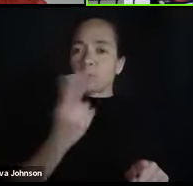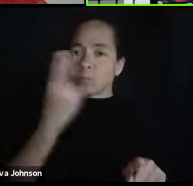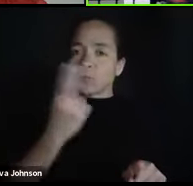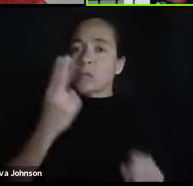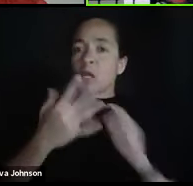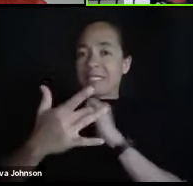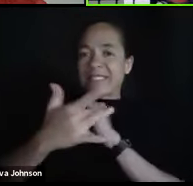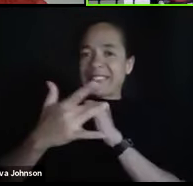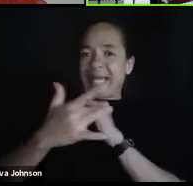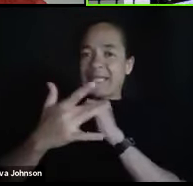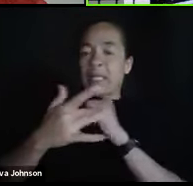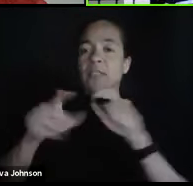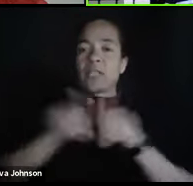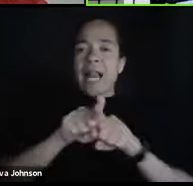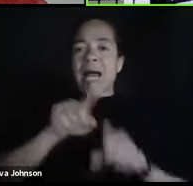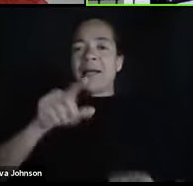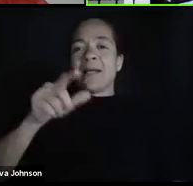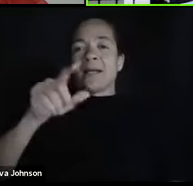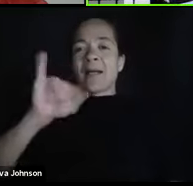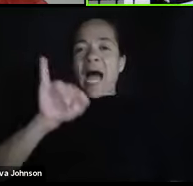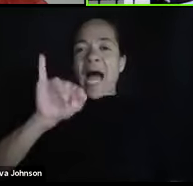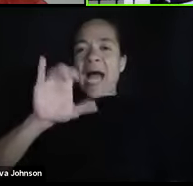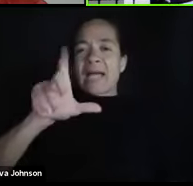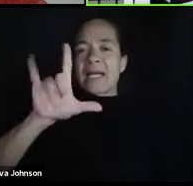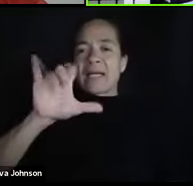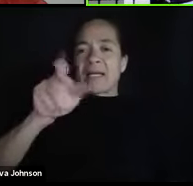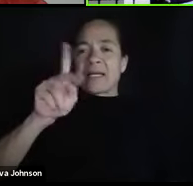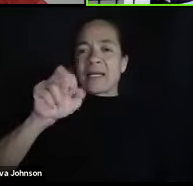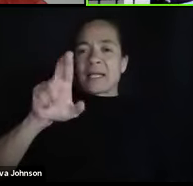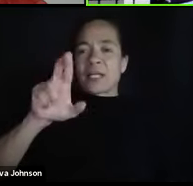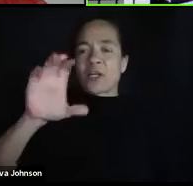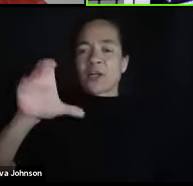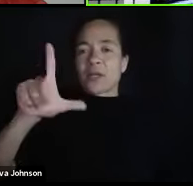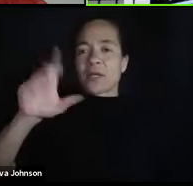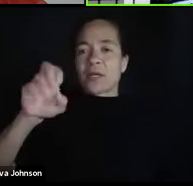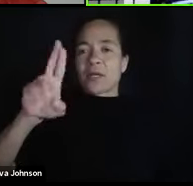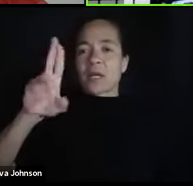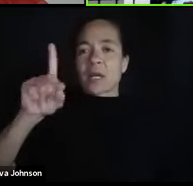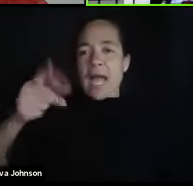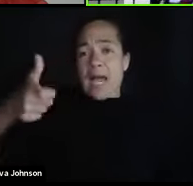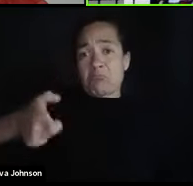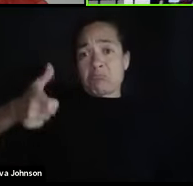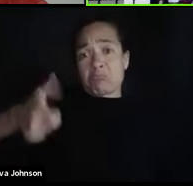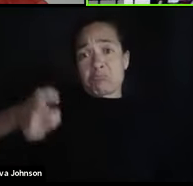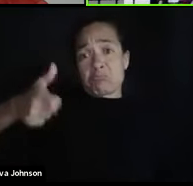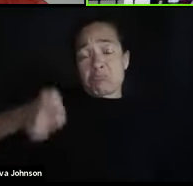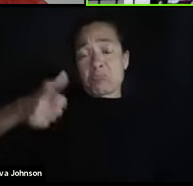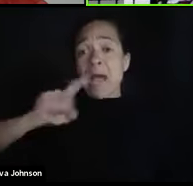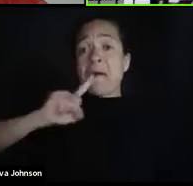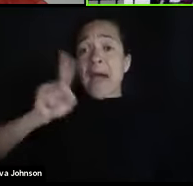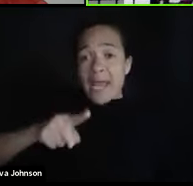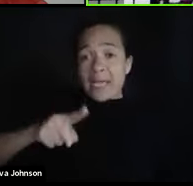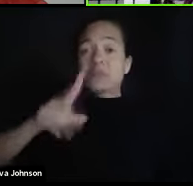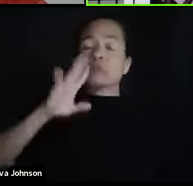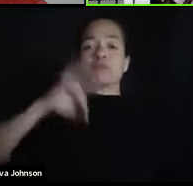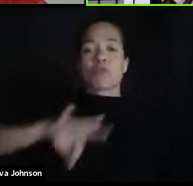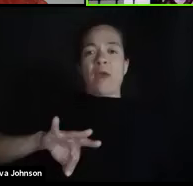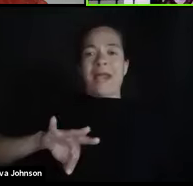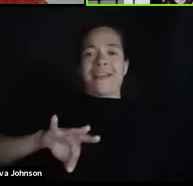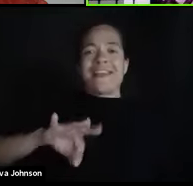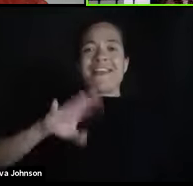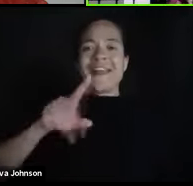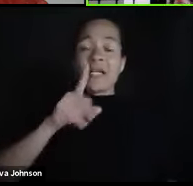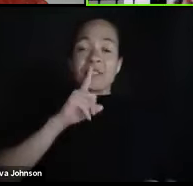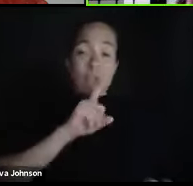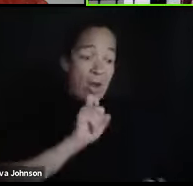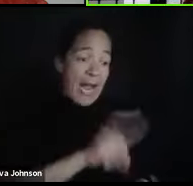such as the iClicker, the iClicker cloud, the electronic version. And so, the same questions that I ask face-to